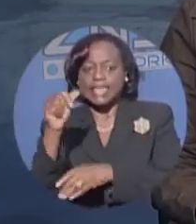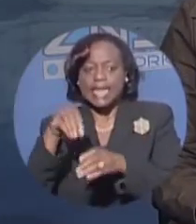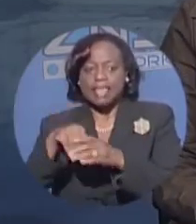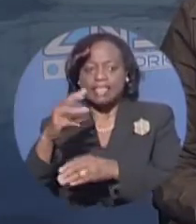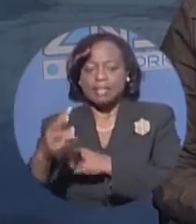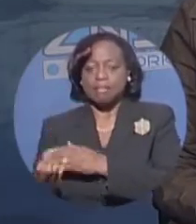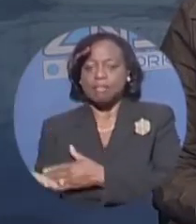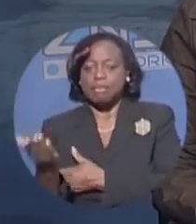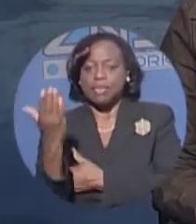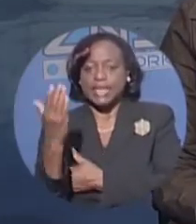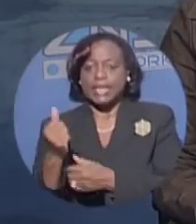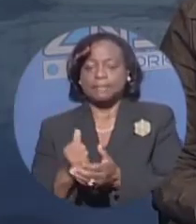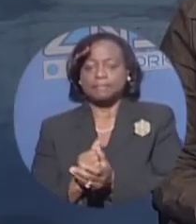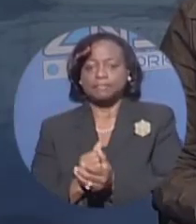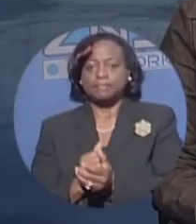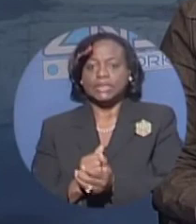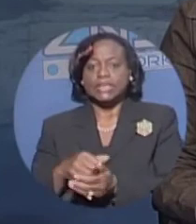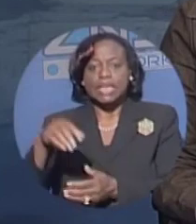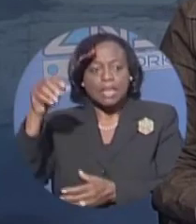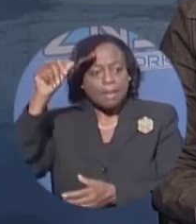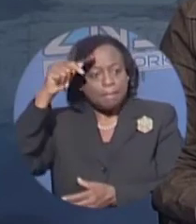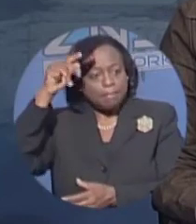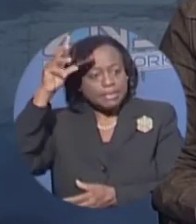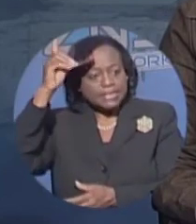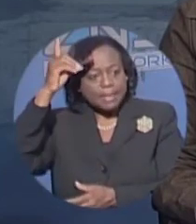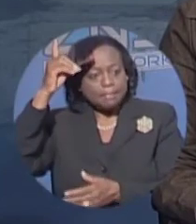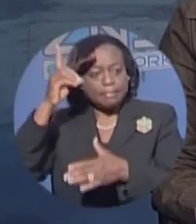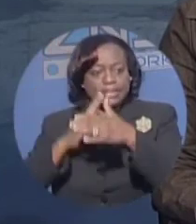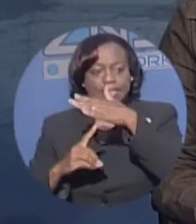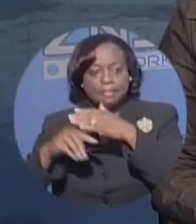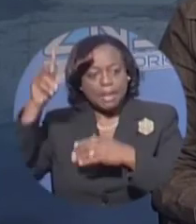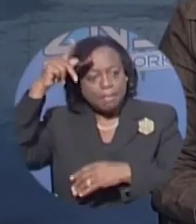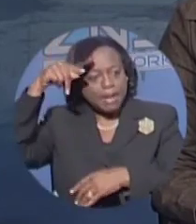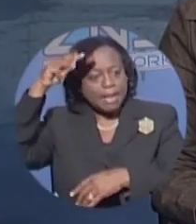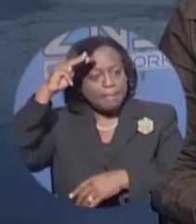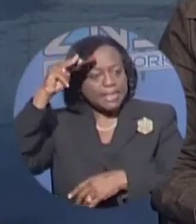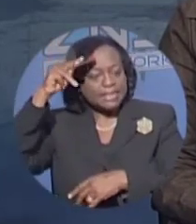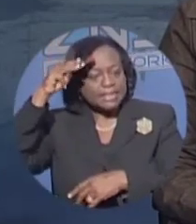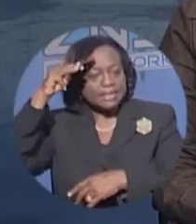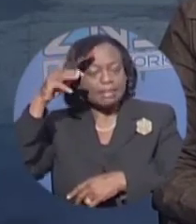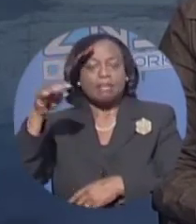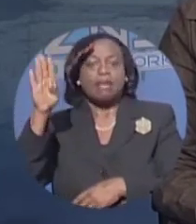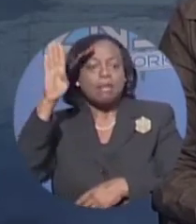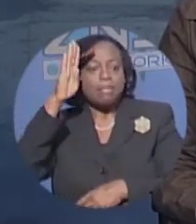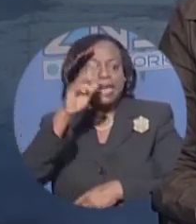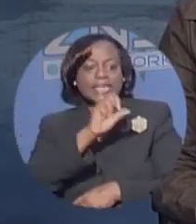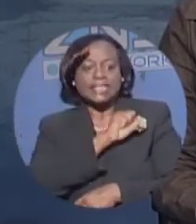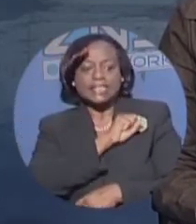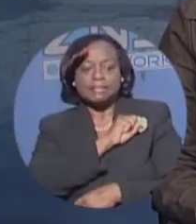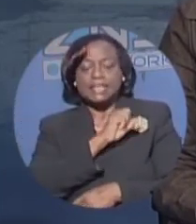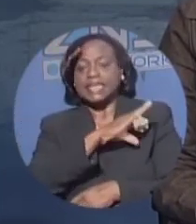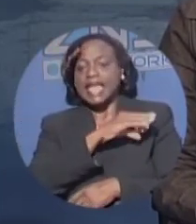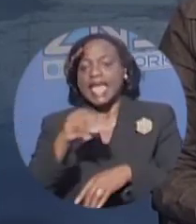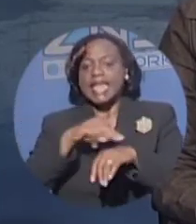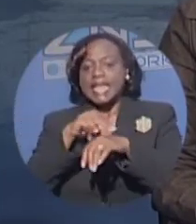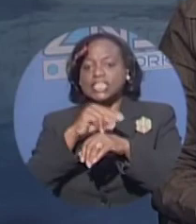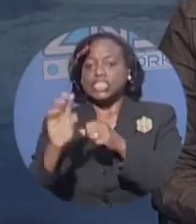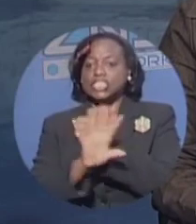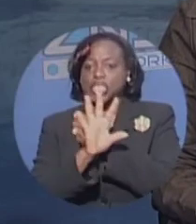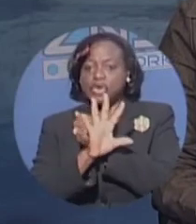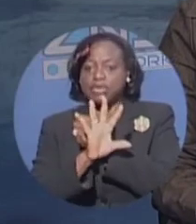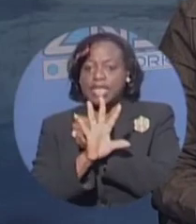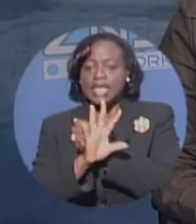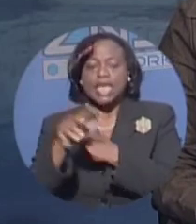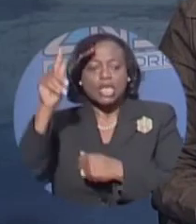that Deputy Prime Minister and Minister of Foreign Affairs, Member of Parliament for St. Anne's Brent Simonet, and National Security Minister, Mount Moriah,